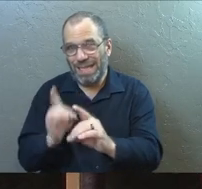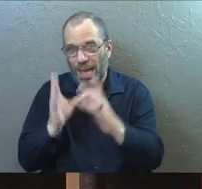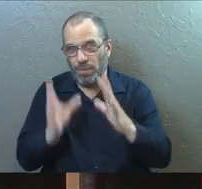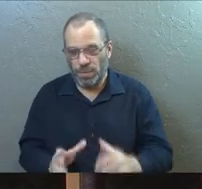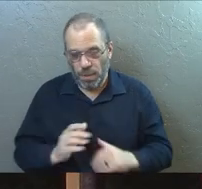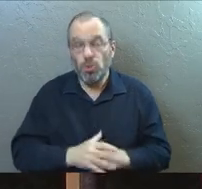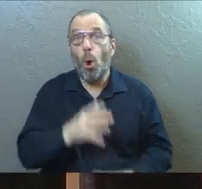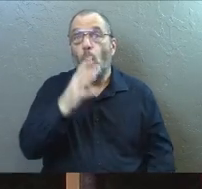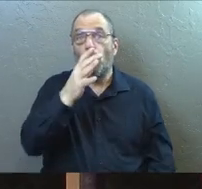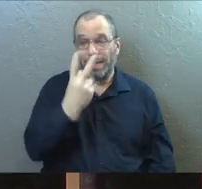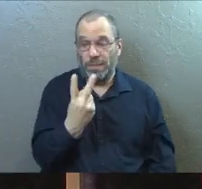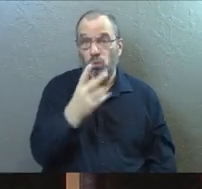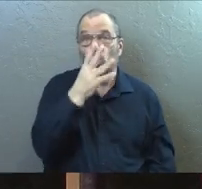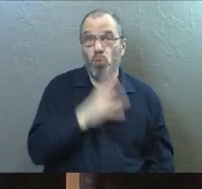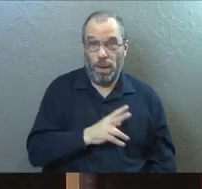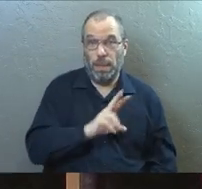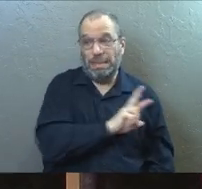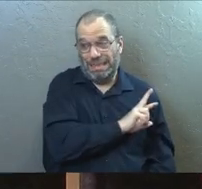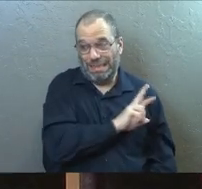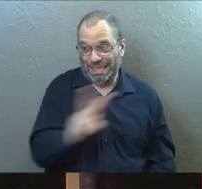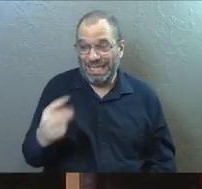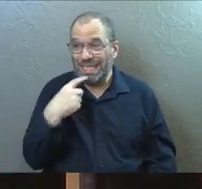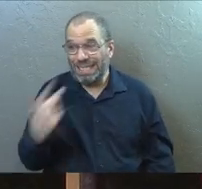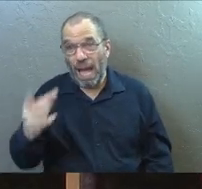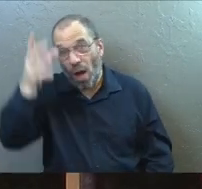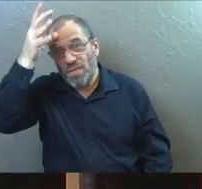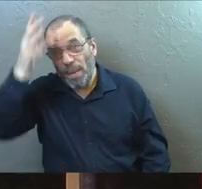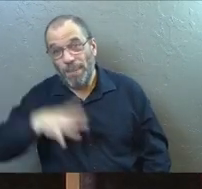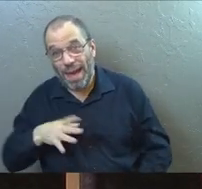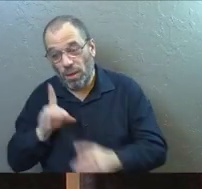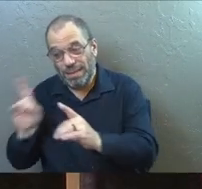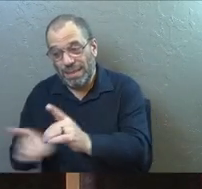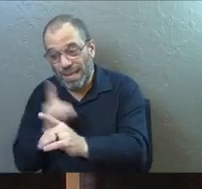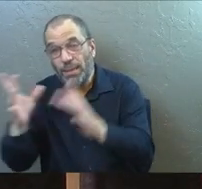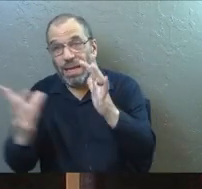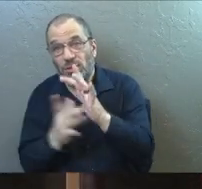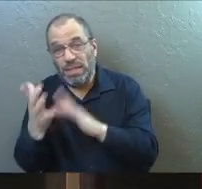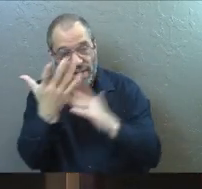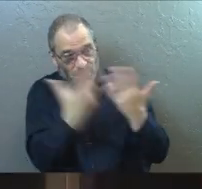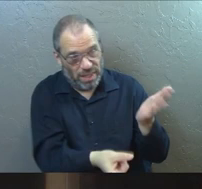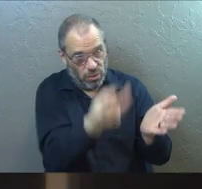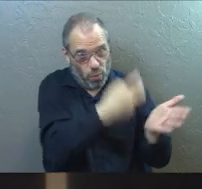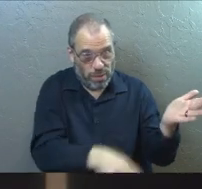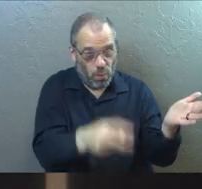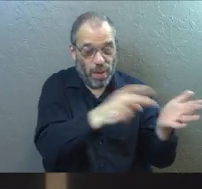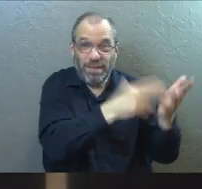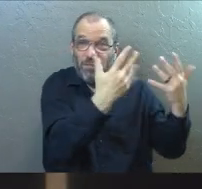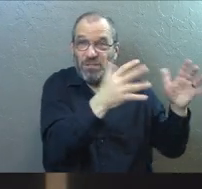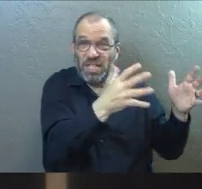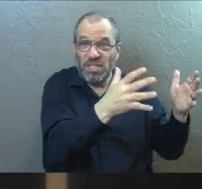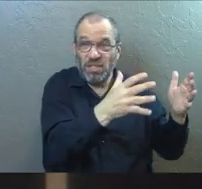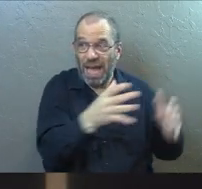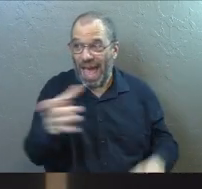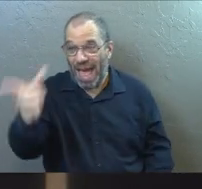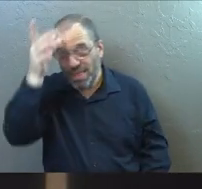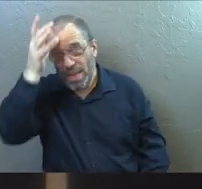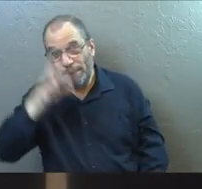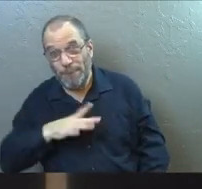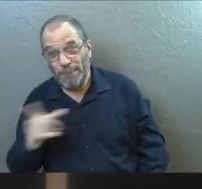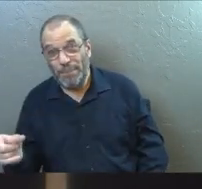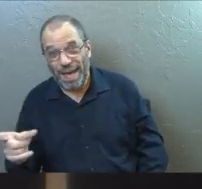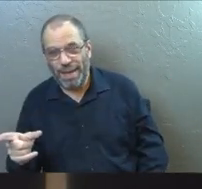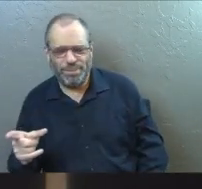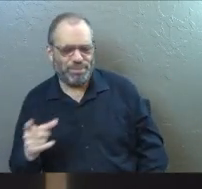So these women disciples went back to tell the male disciples that Jesus had risen from the dead and the men